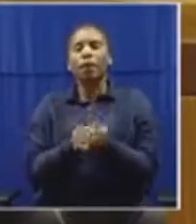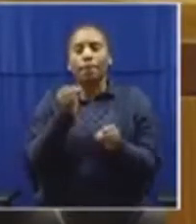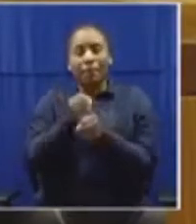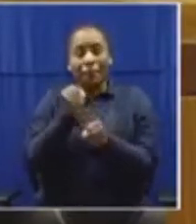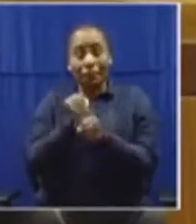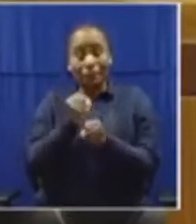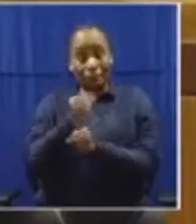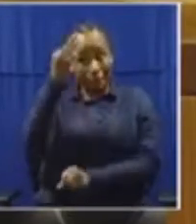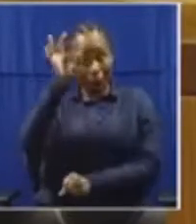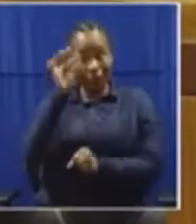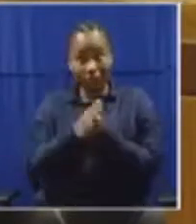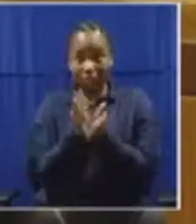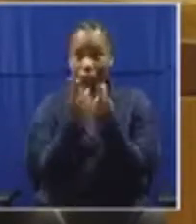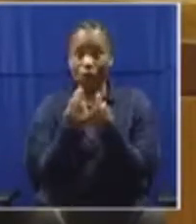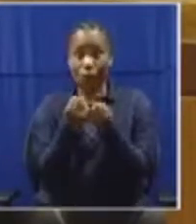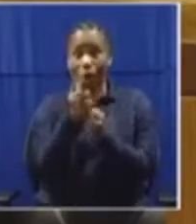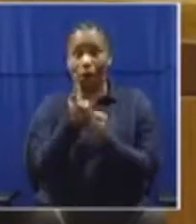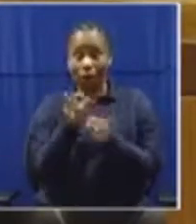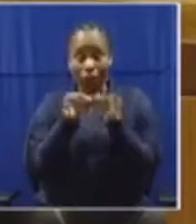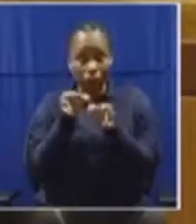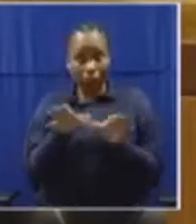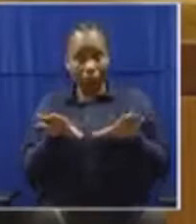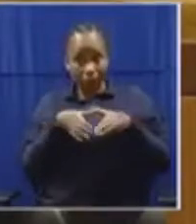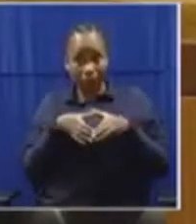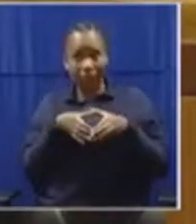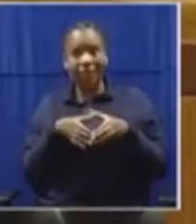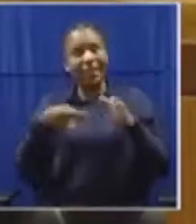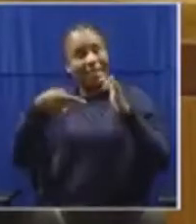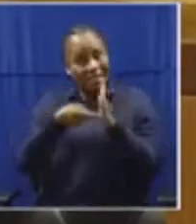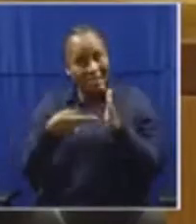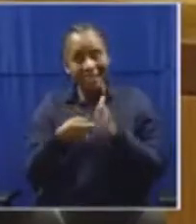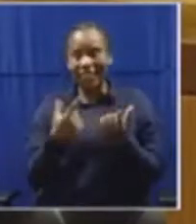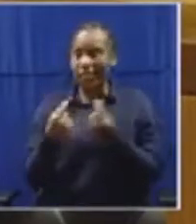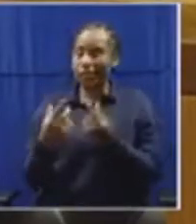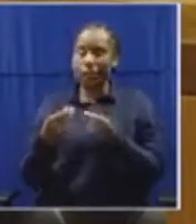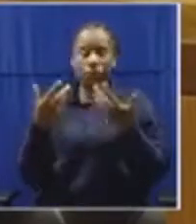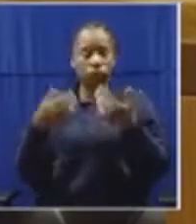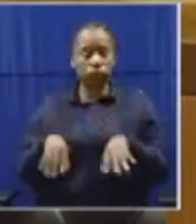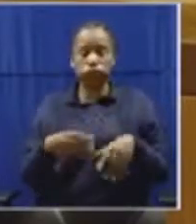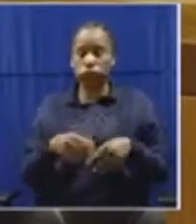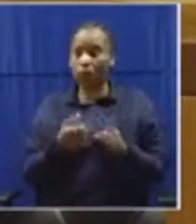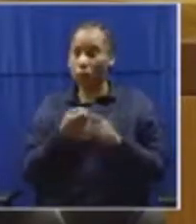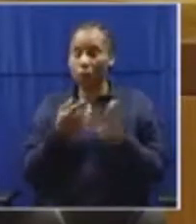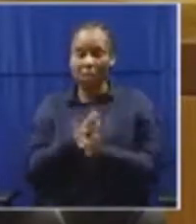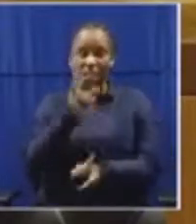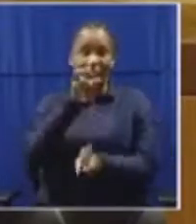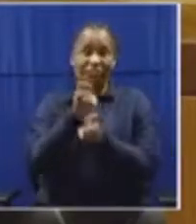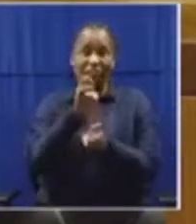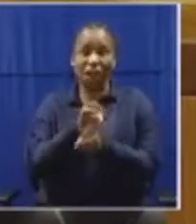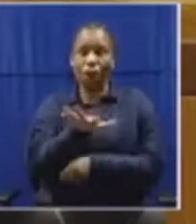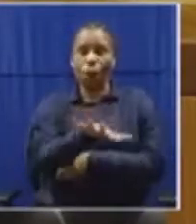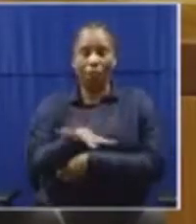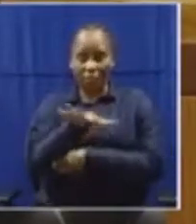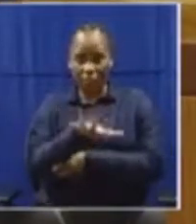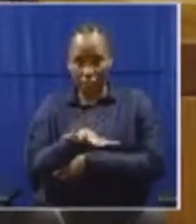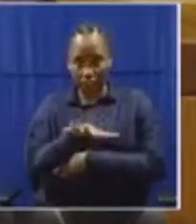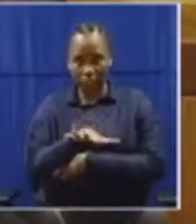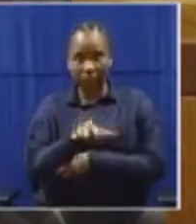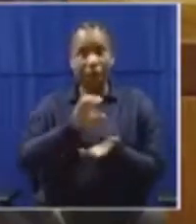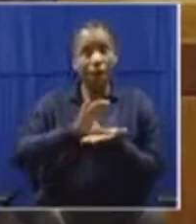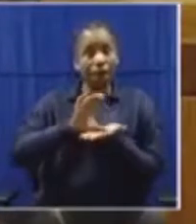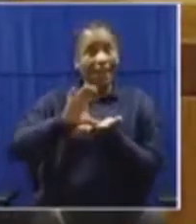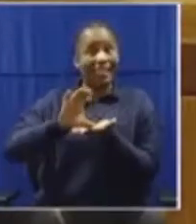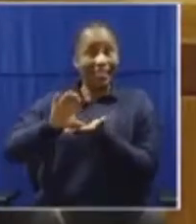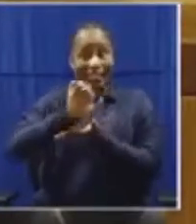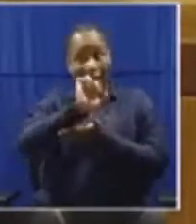society, and it was undertaken under difficult conditions. In its funding and its